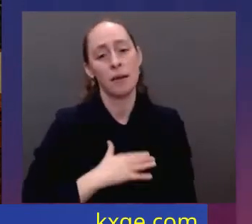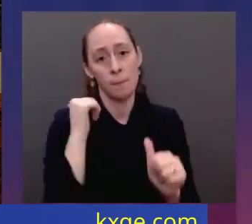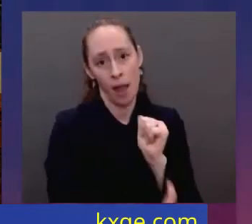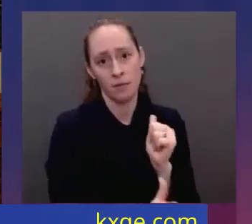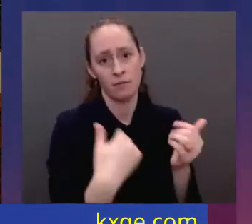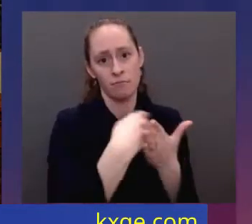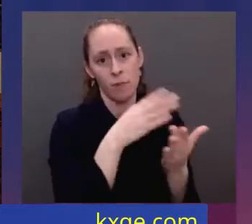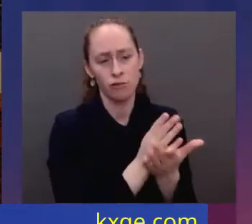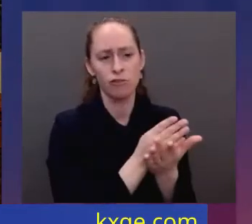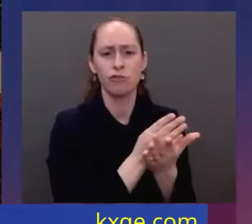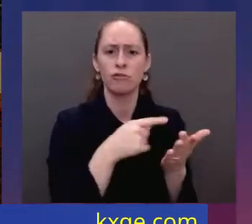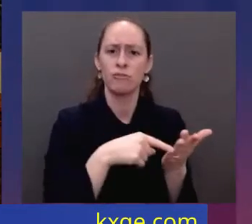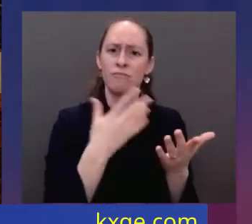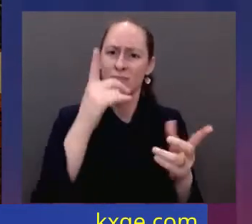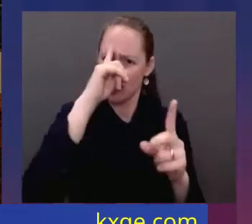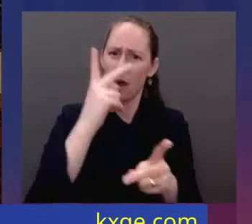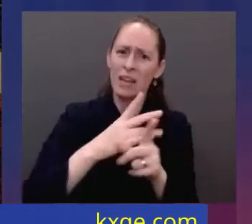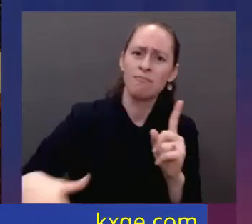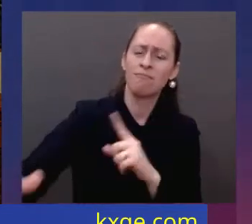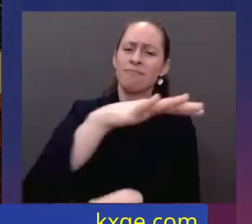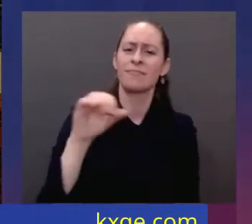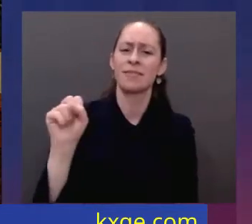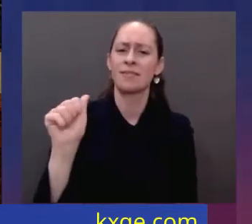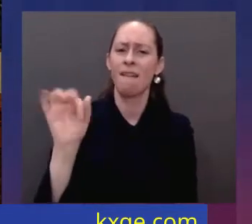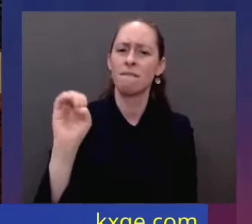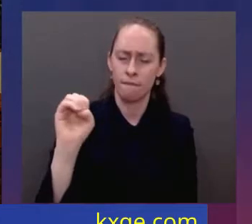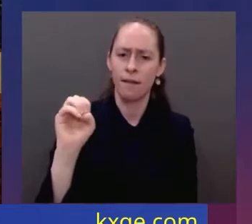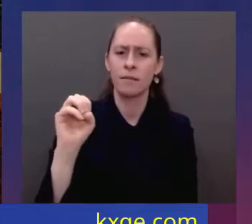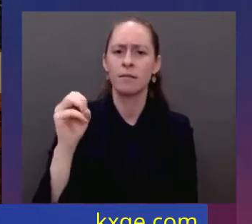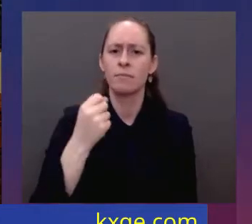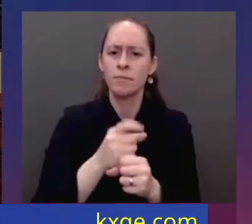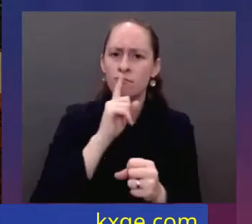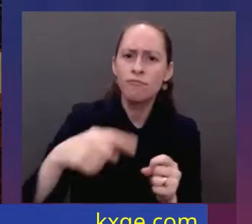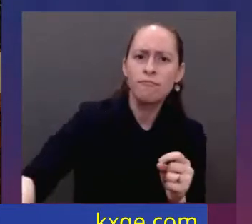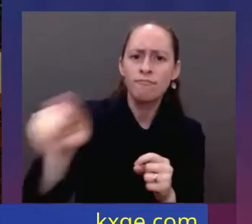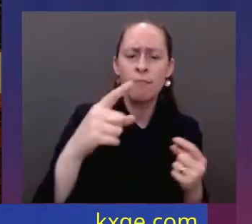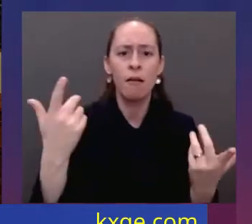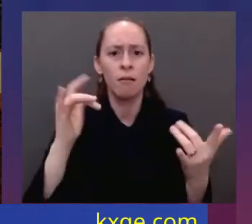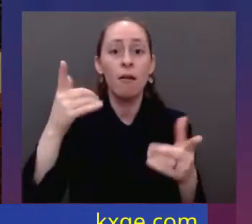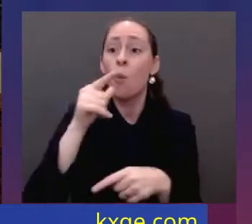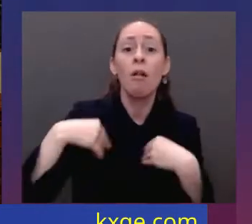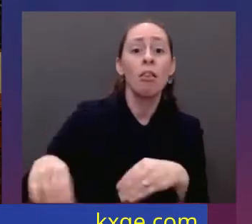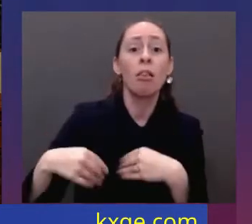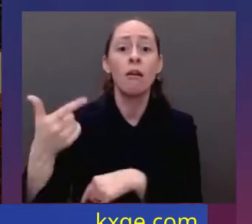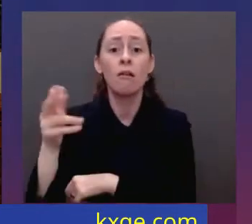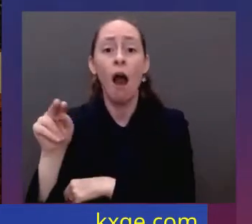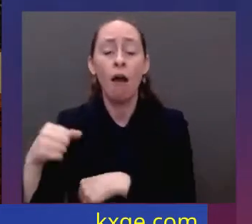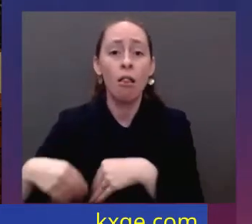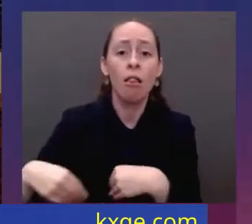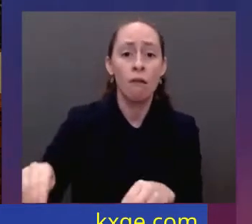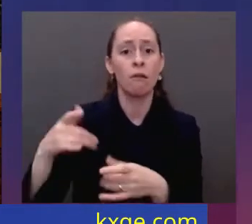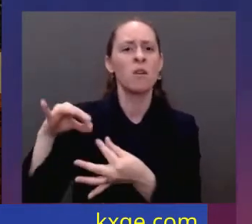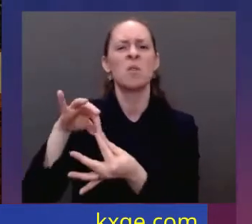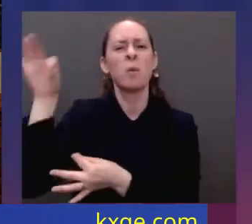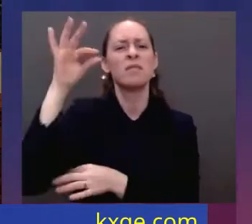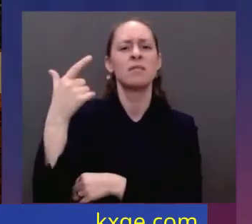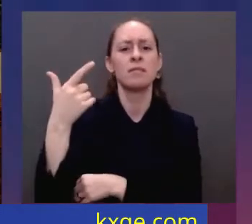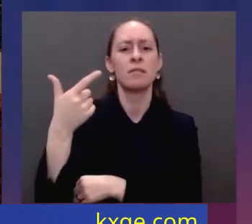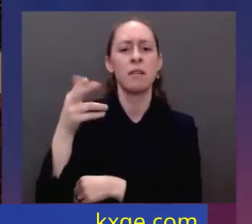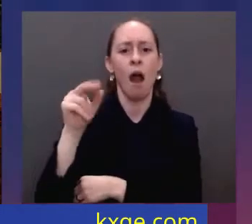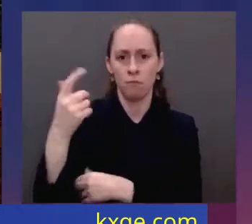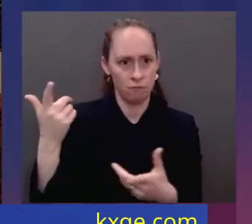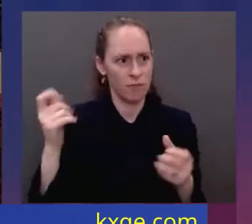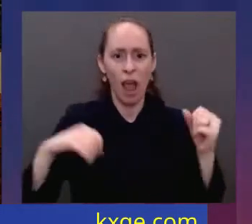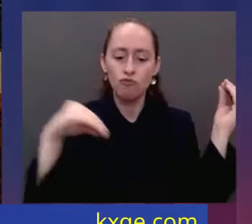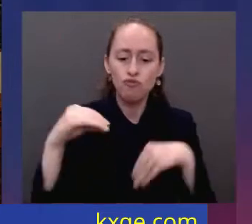my power to crack down on gun trafficking of ghost guns that you can buy online, assemble at home, no serial numbers, can't be traced. I ask Congress to pass proven